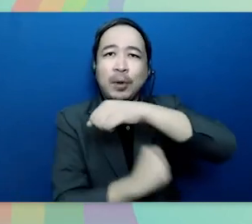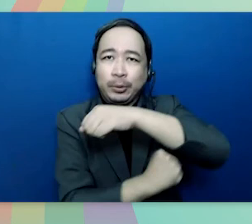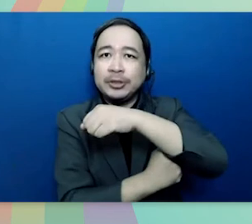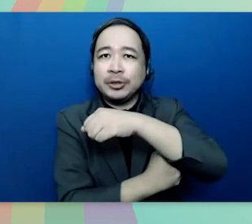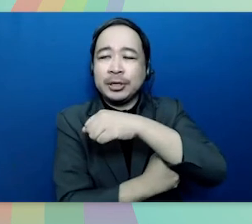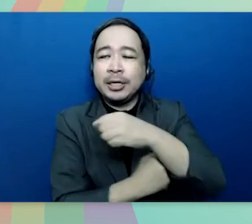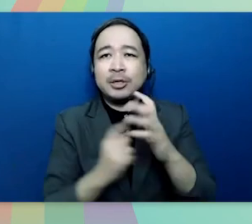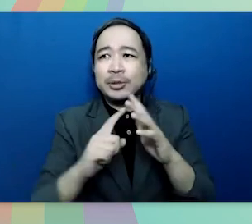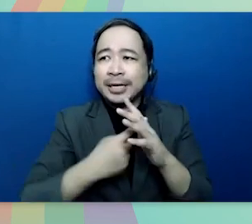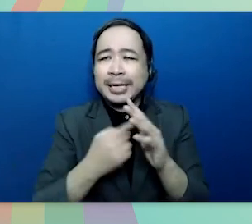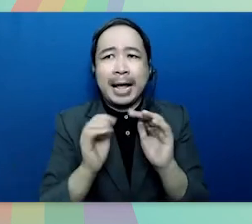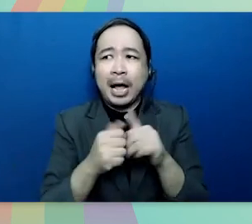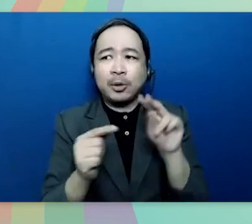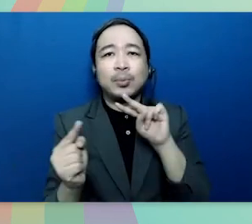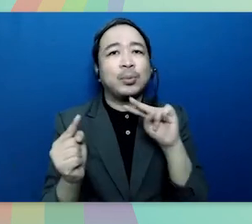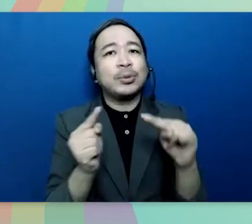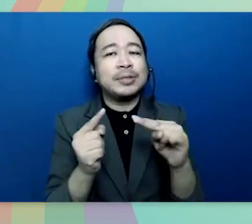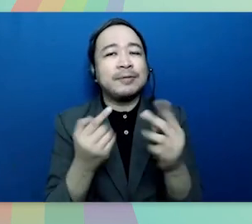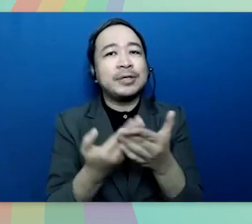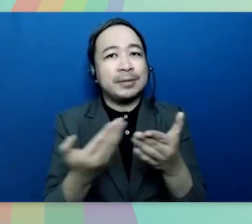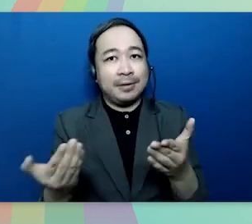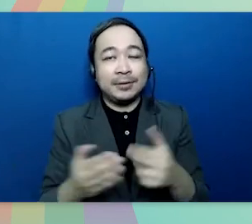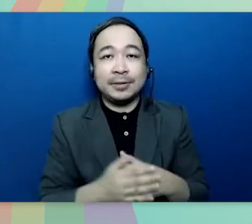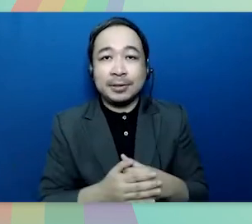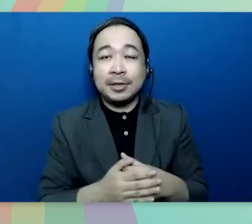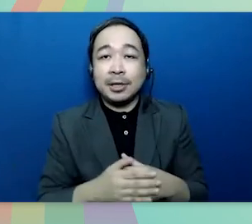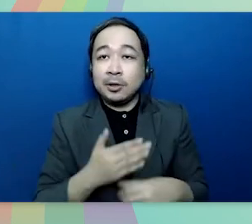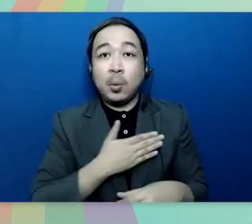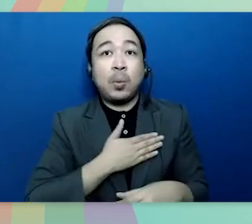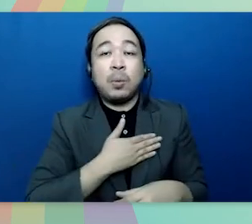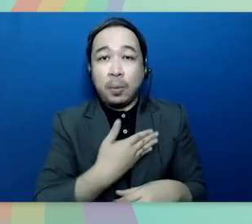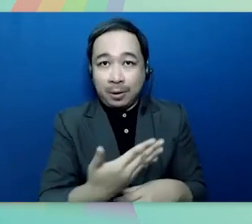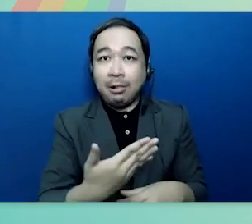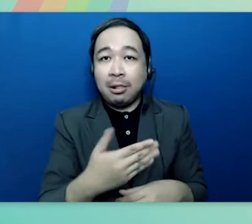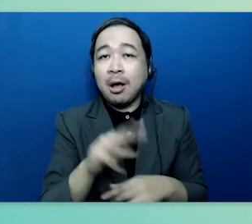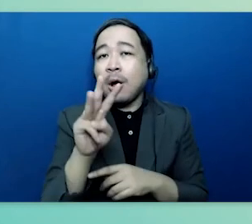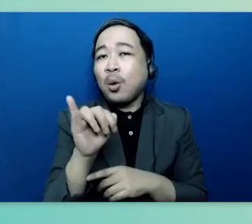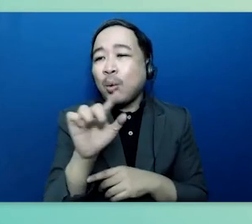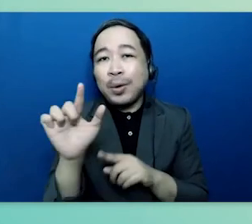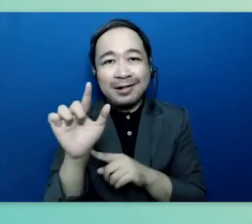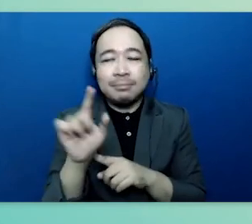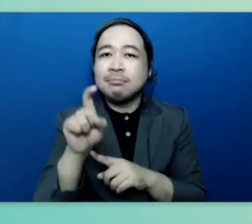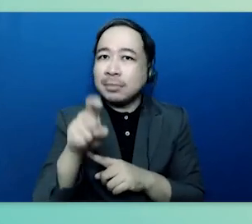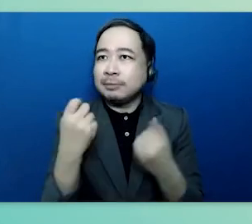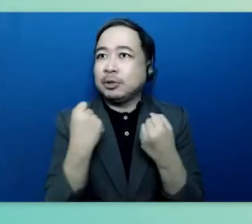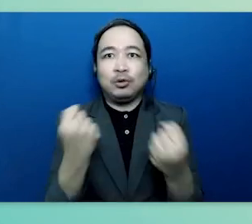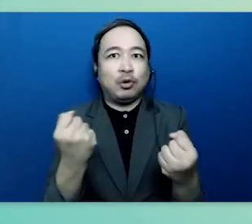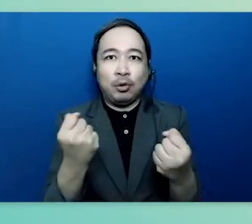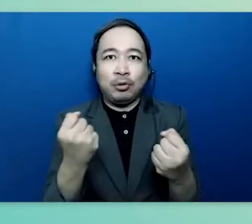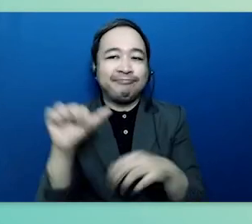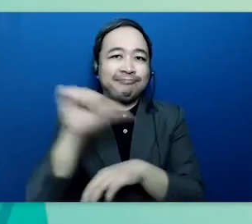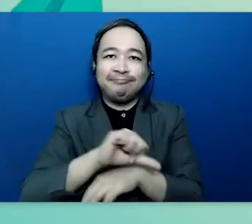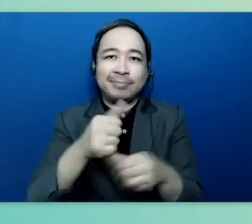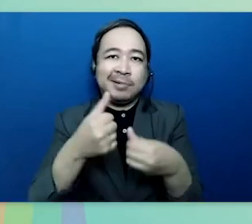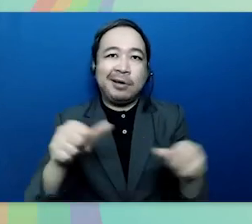that begins with how we view things the will must be stronger than